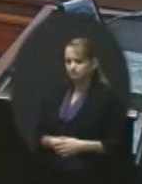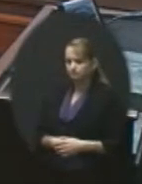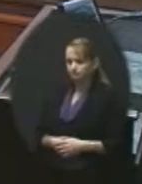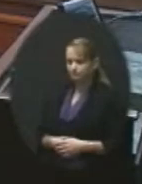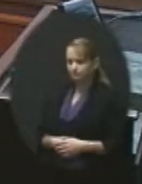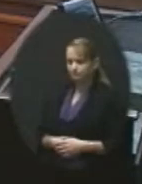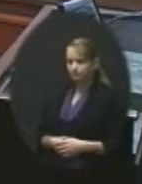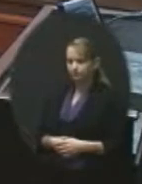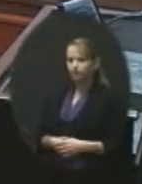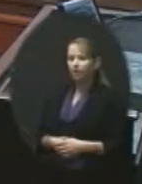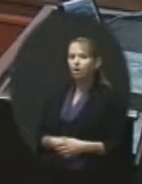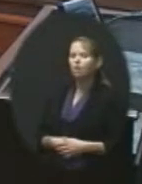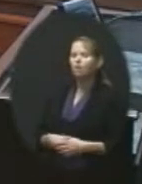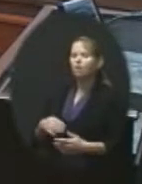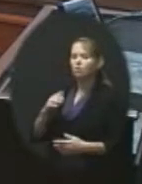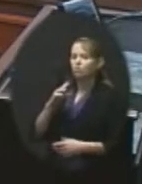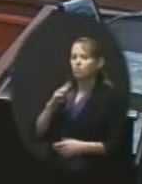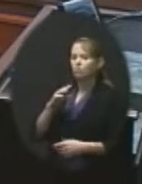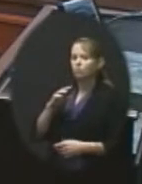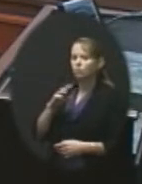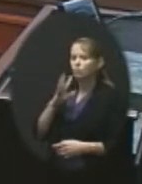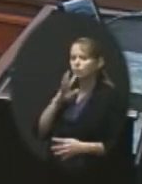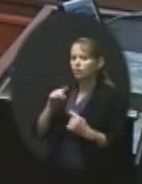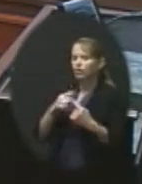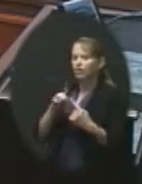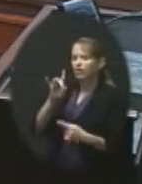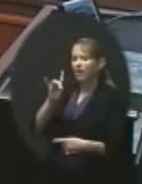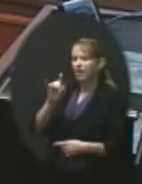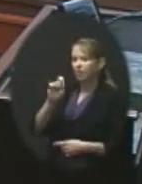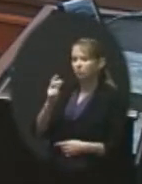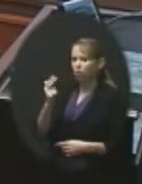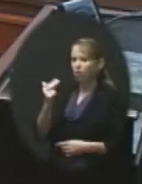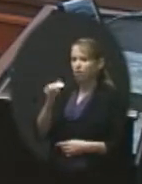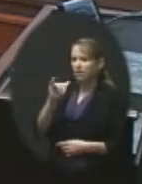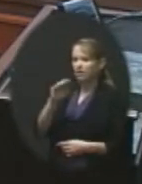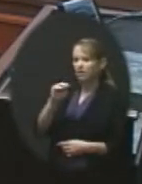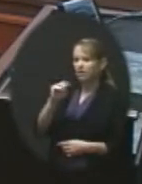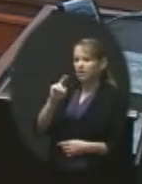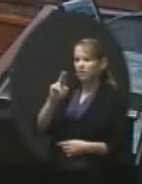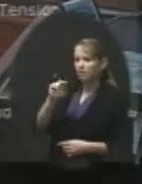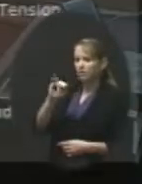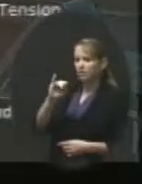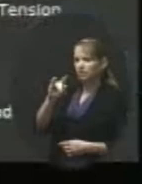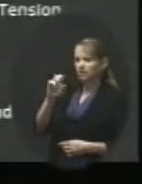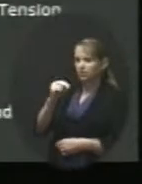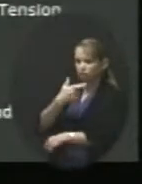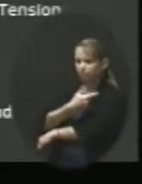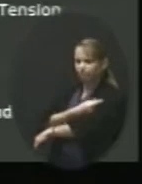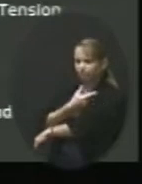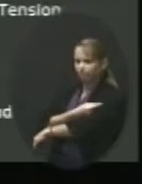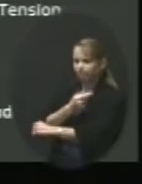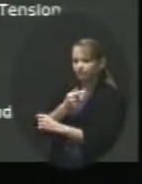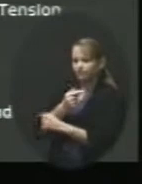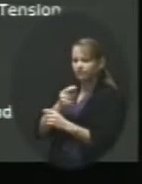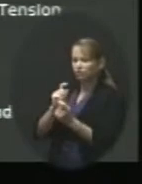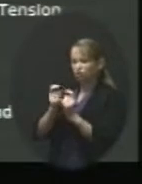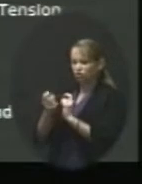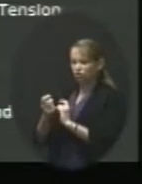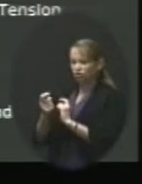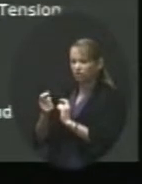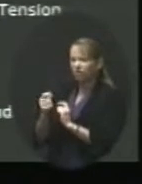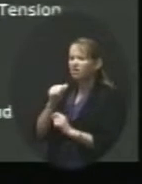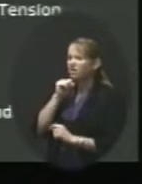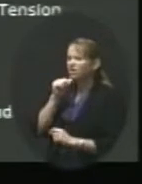And the immunization at 8.13, the changes to that are not super significant, right?